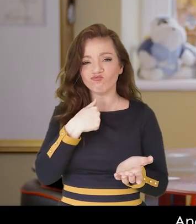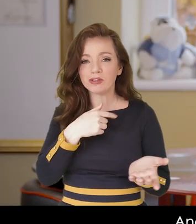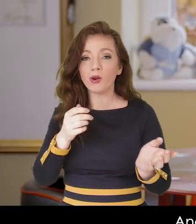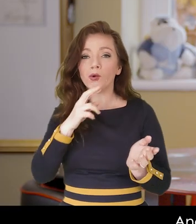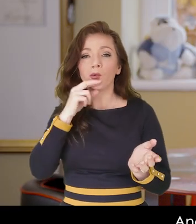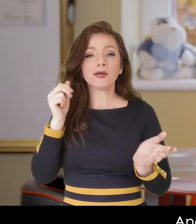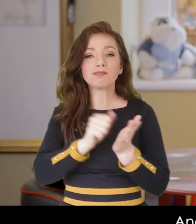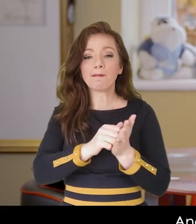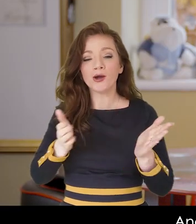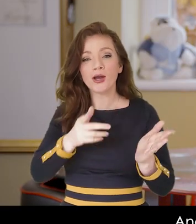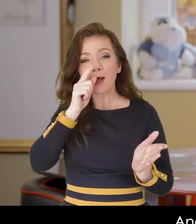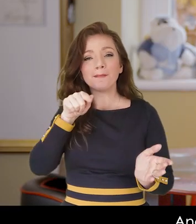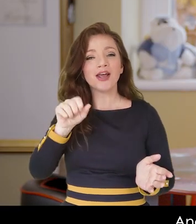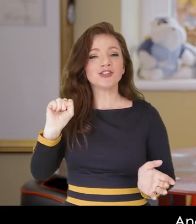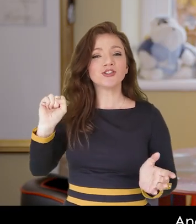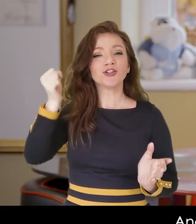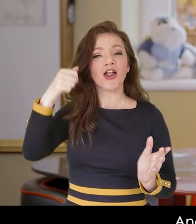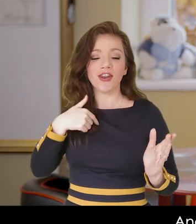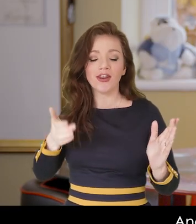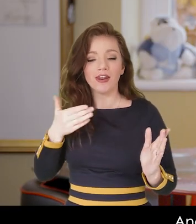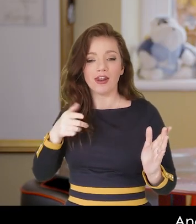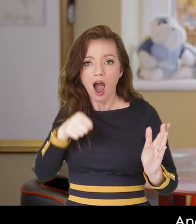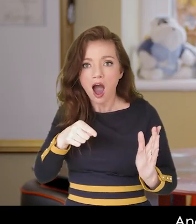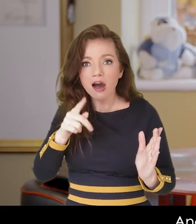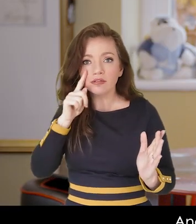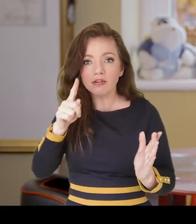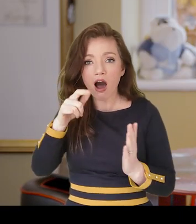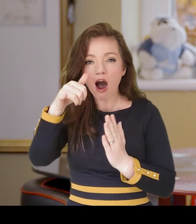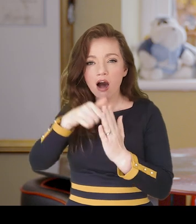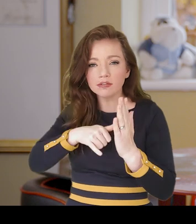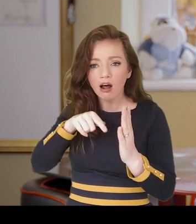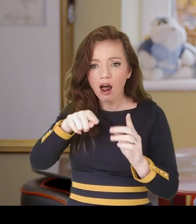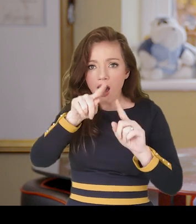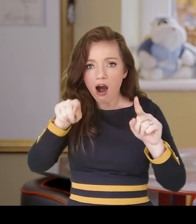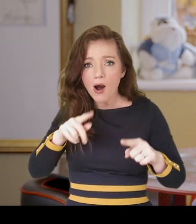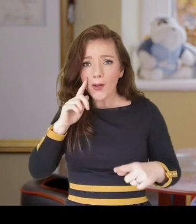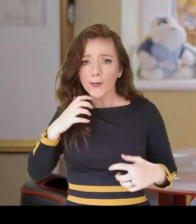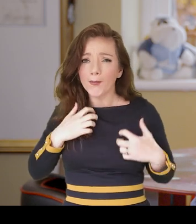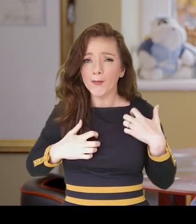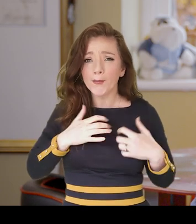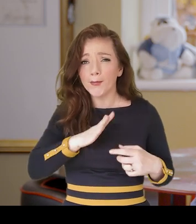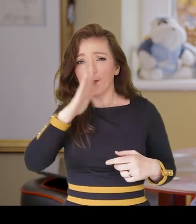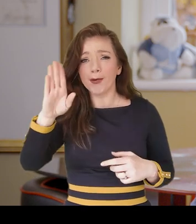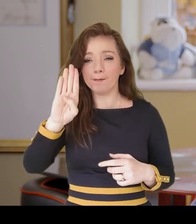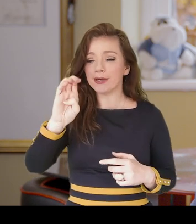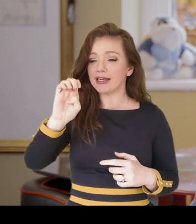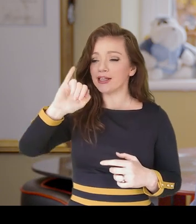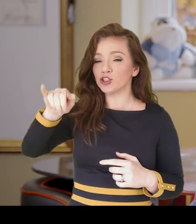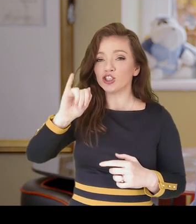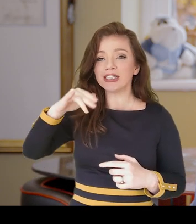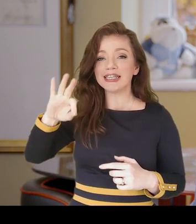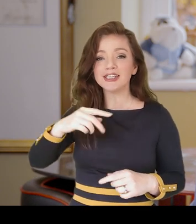then I've seen this article in the Sun newspaper for Beijing in China